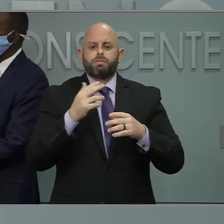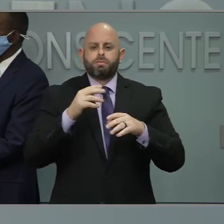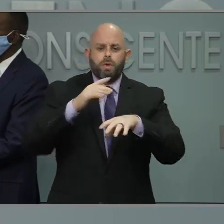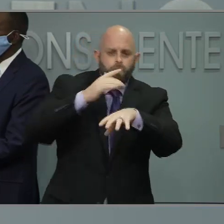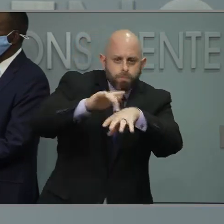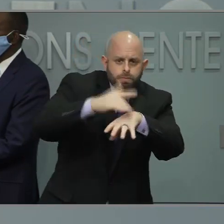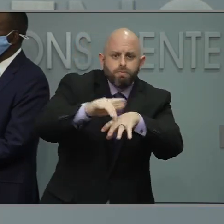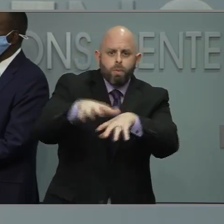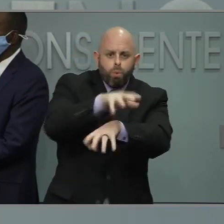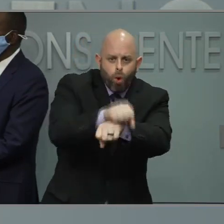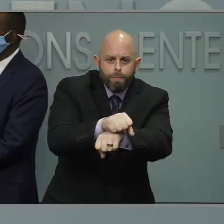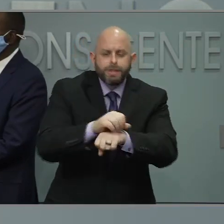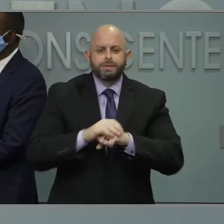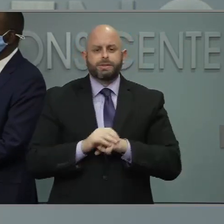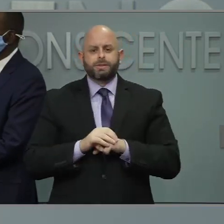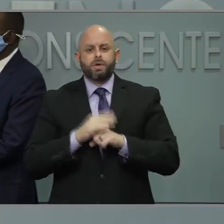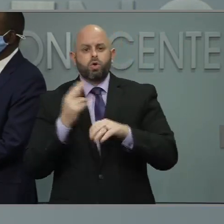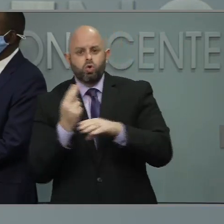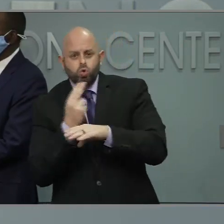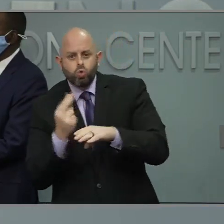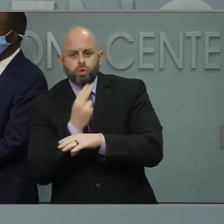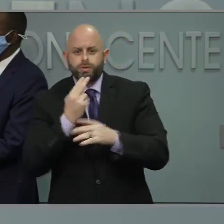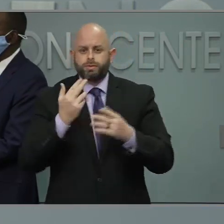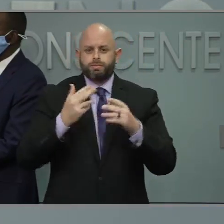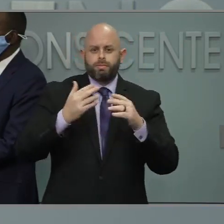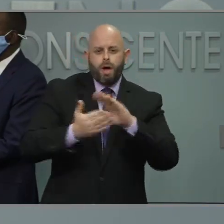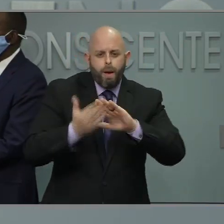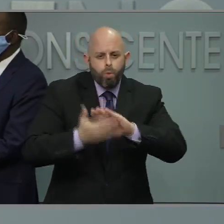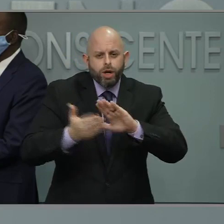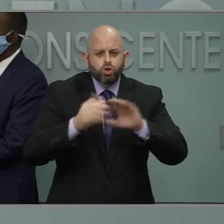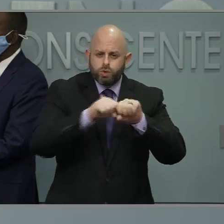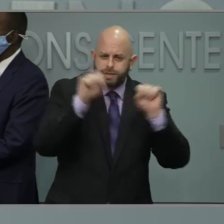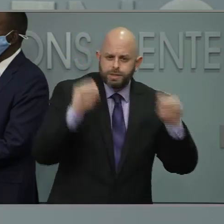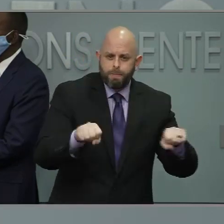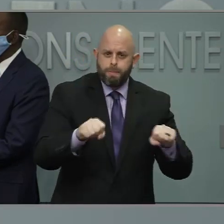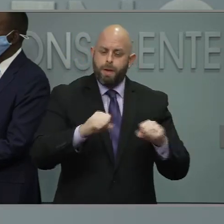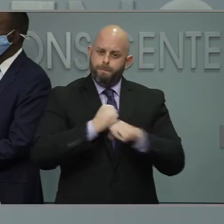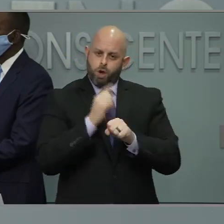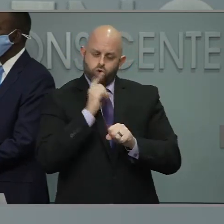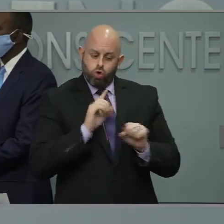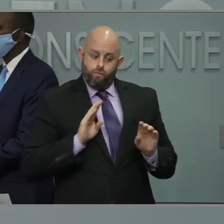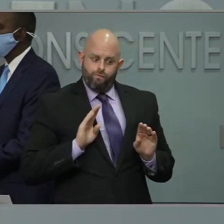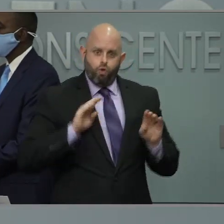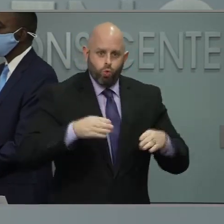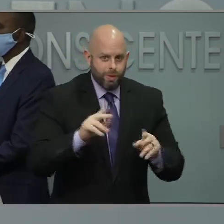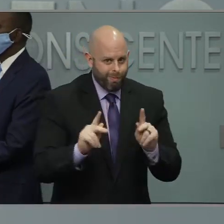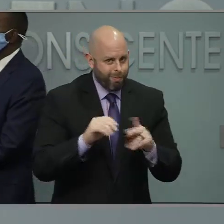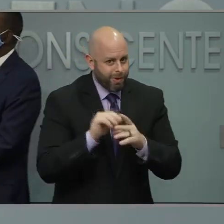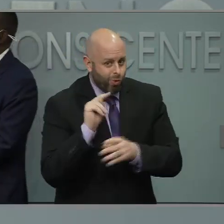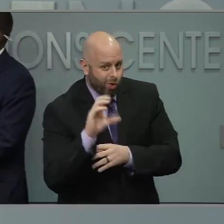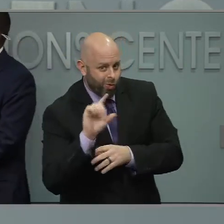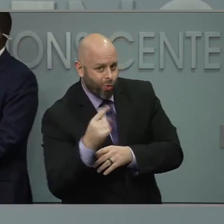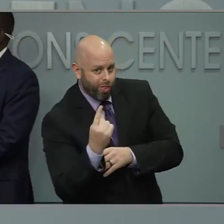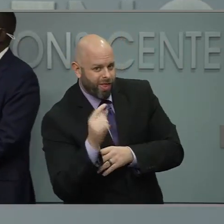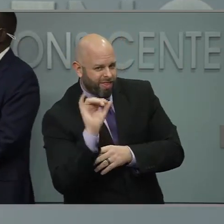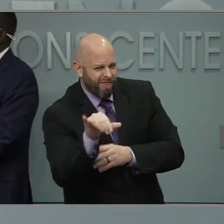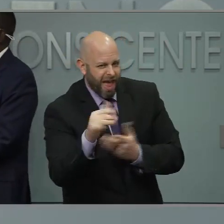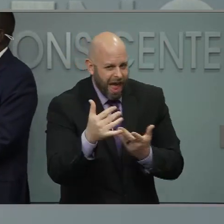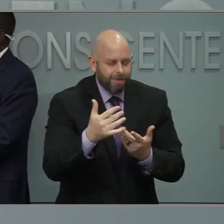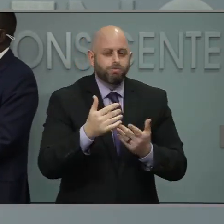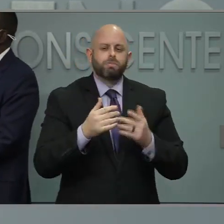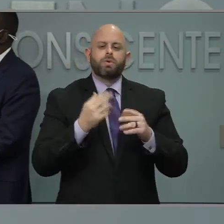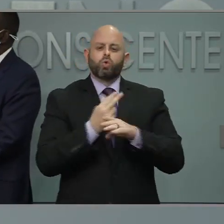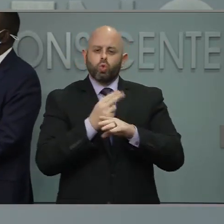capability to make sure you are prioritizing those in your county or in the state of North Carolina. Similar to the